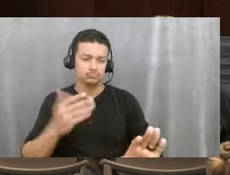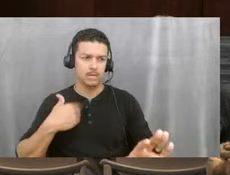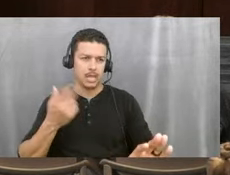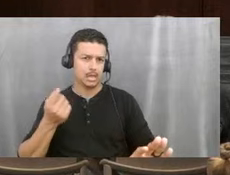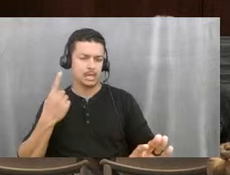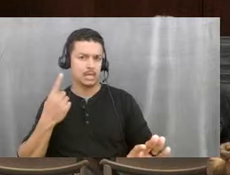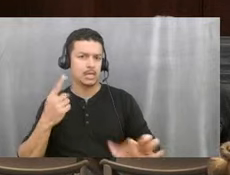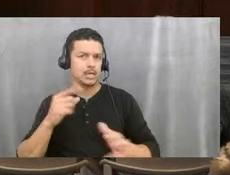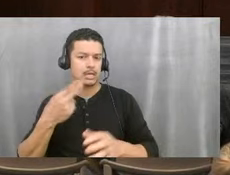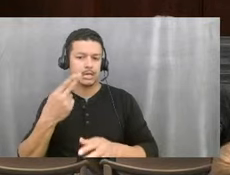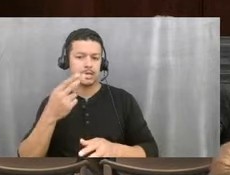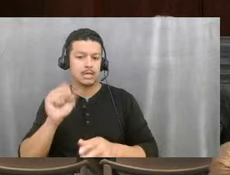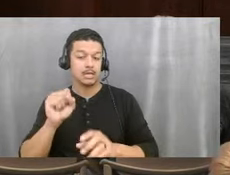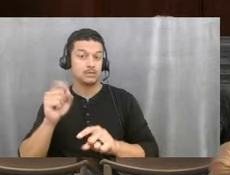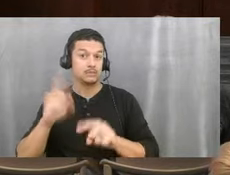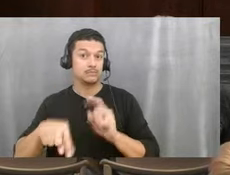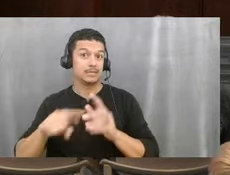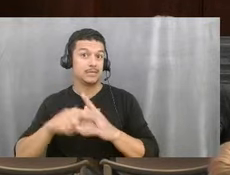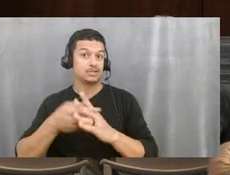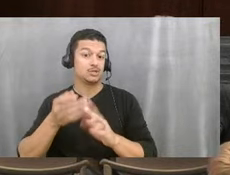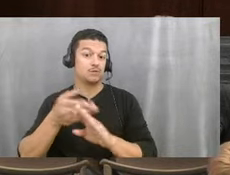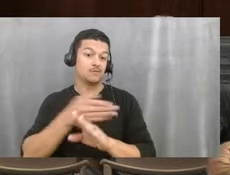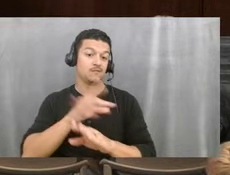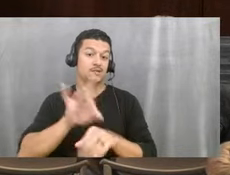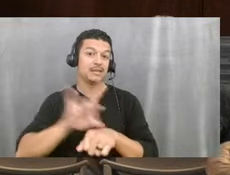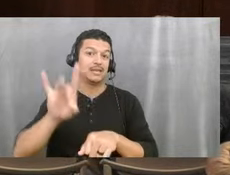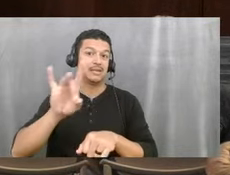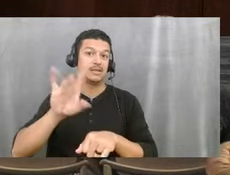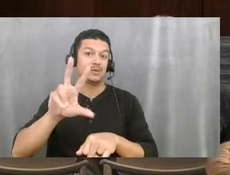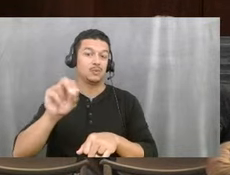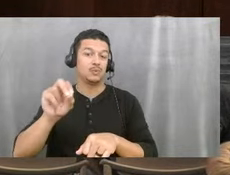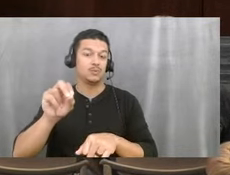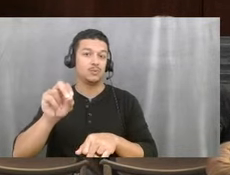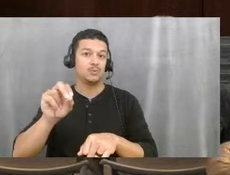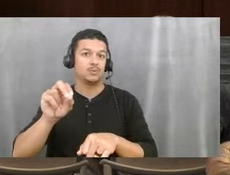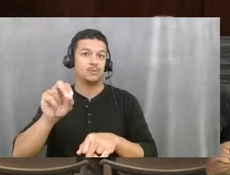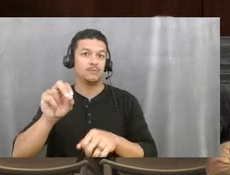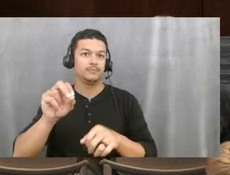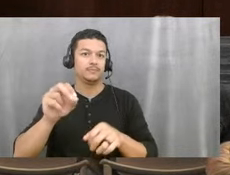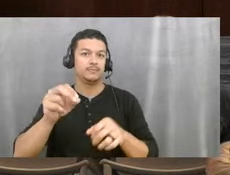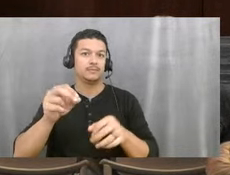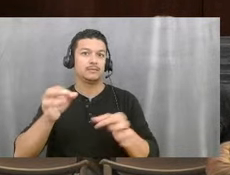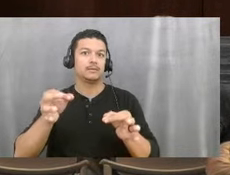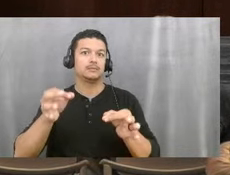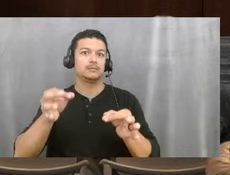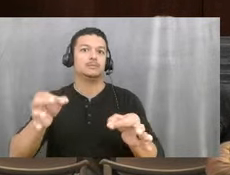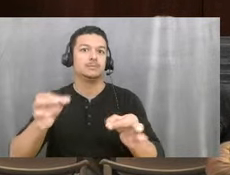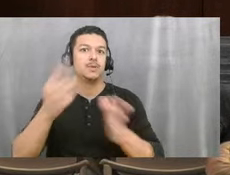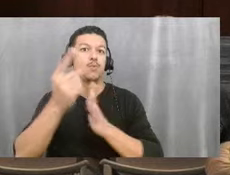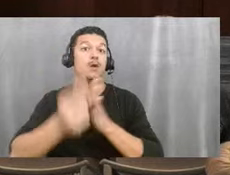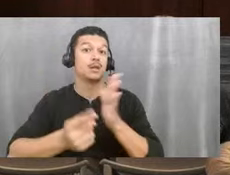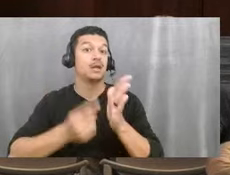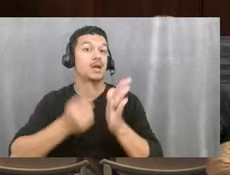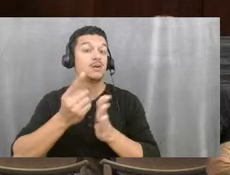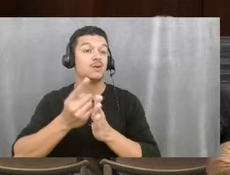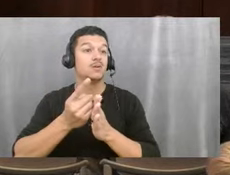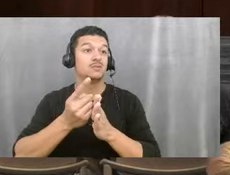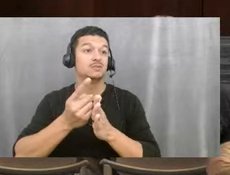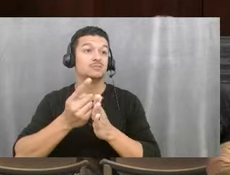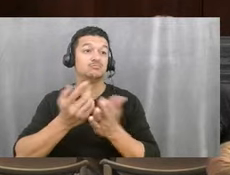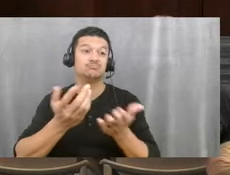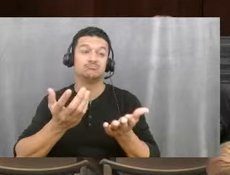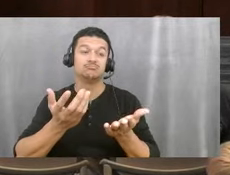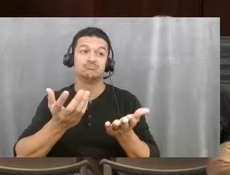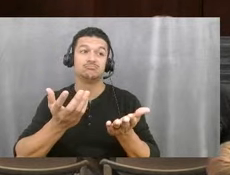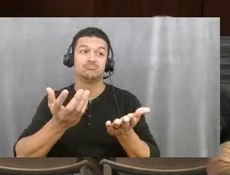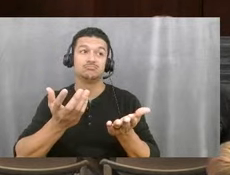able to start before 830. It's a whole hour shift at least. What, I mean,